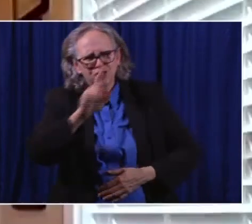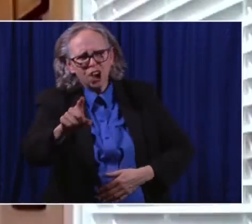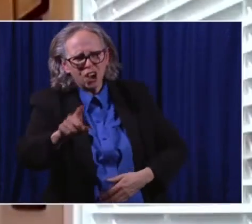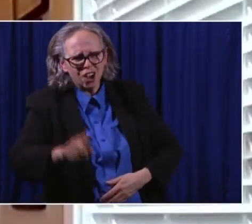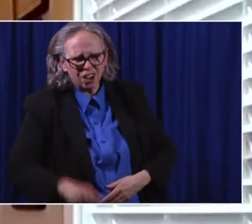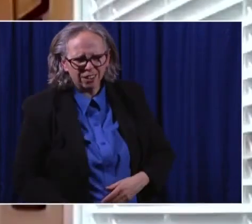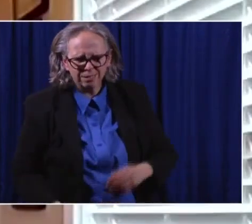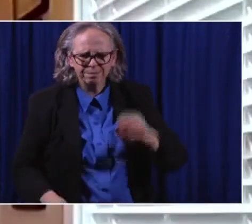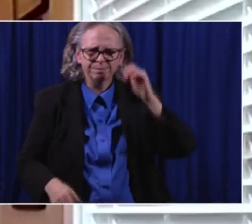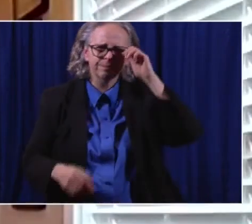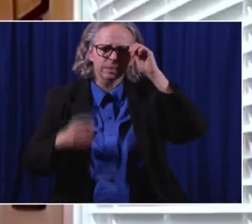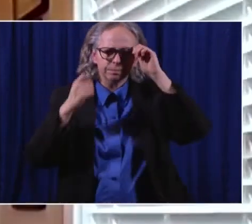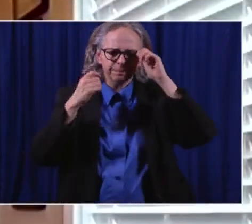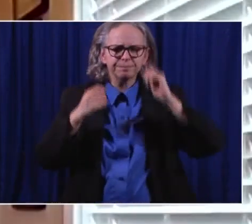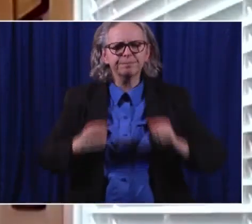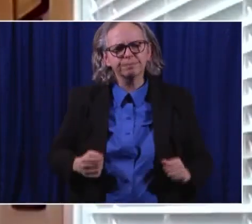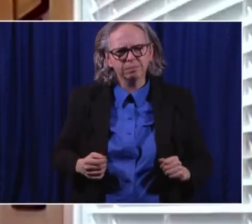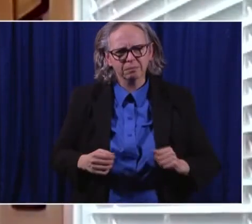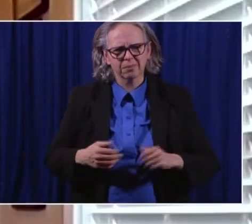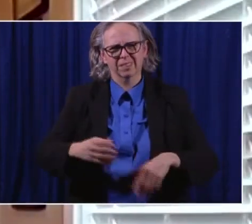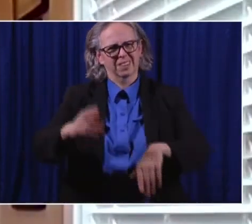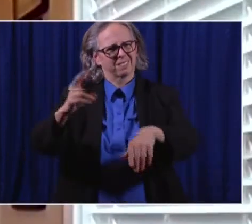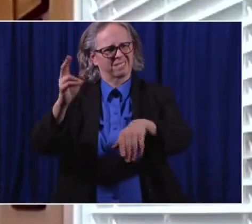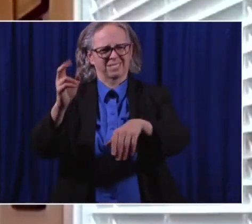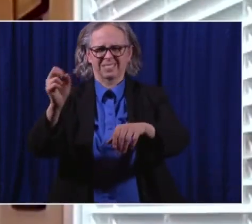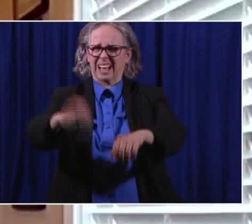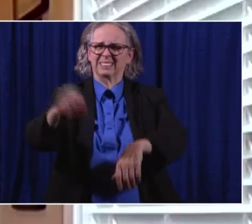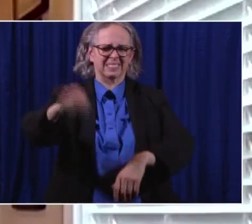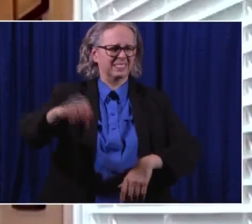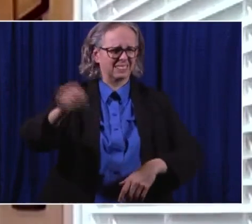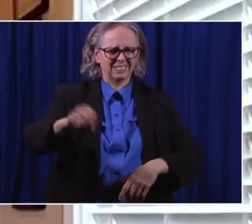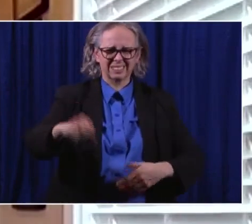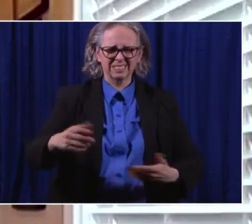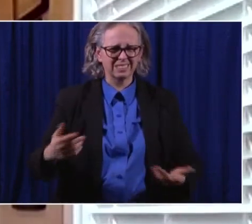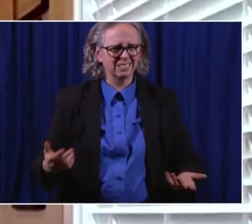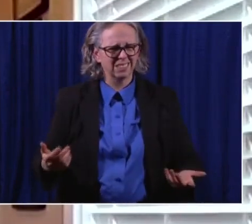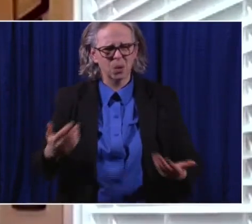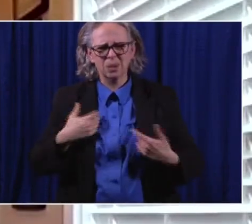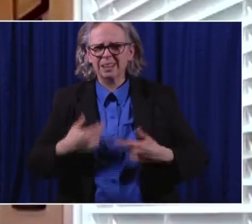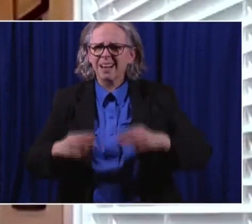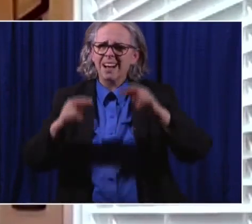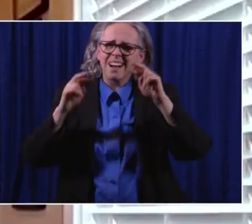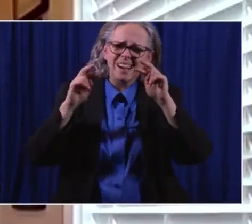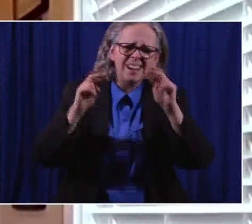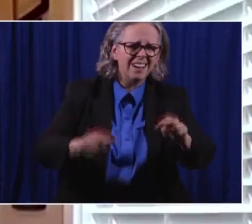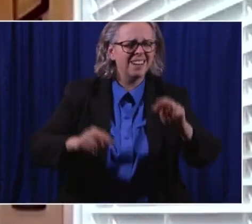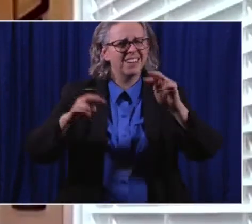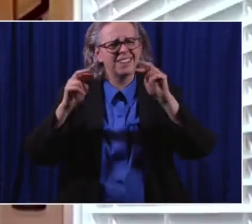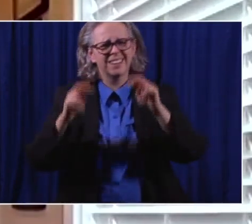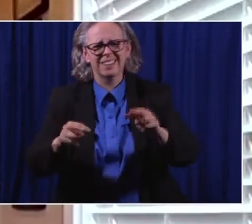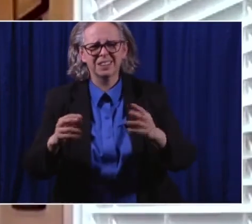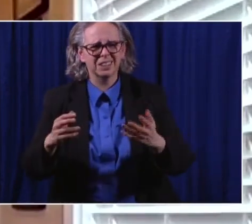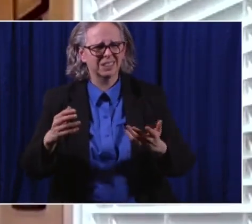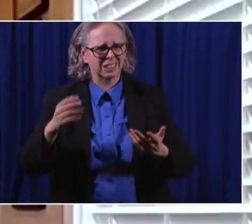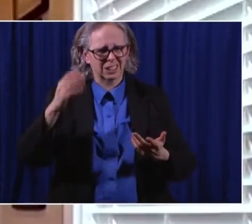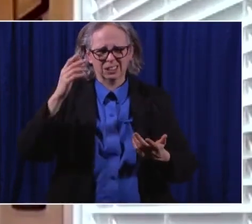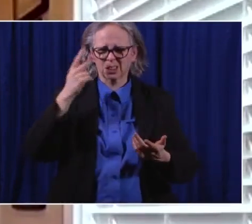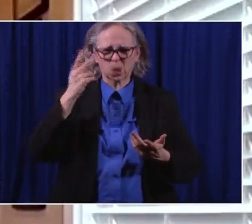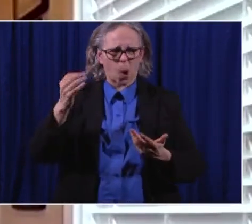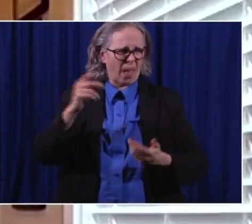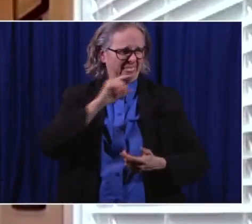of course are looking forward to the great effort that we saw, uh, around the Thanksgiving holiday from